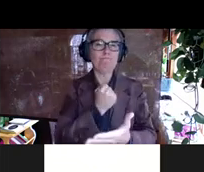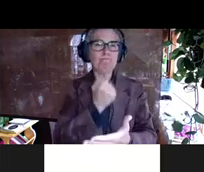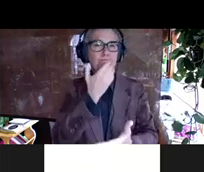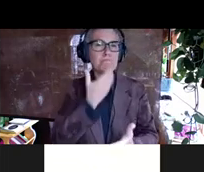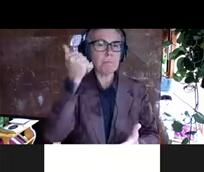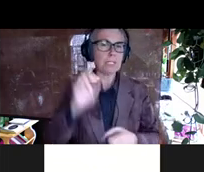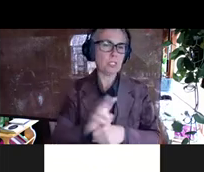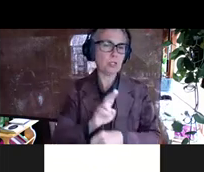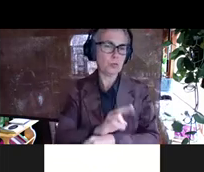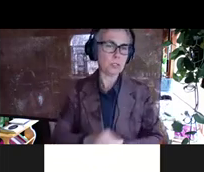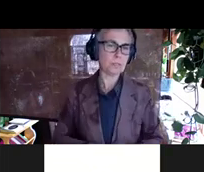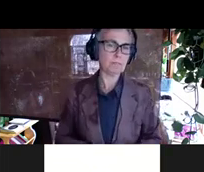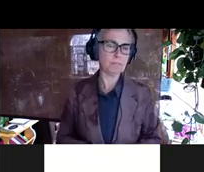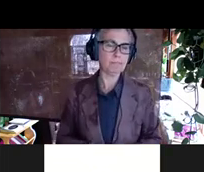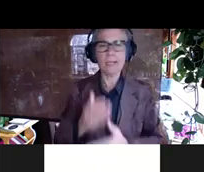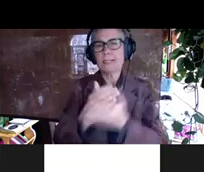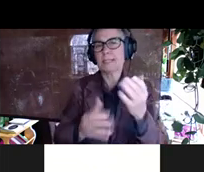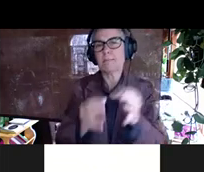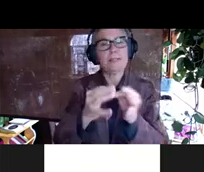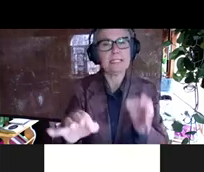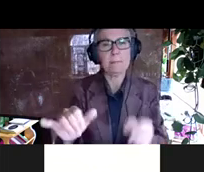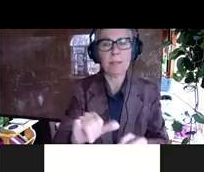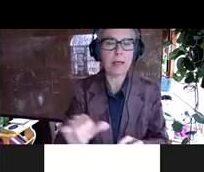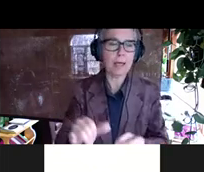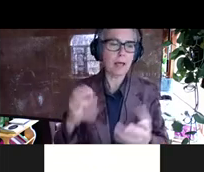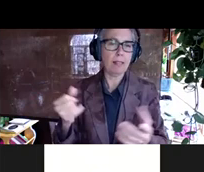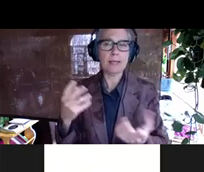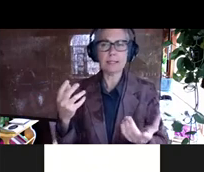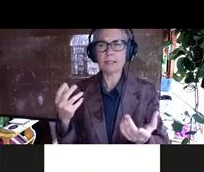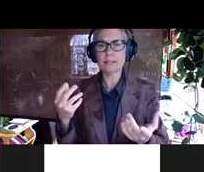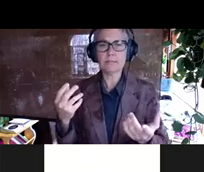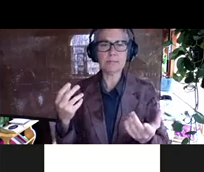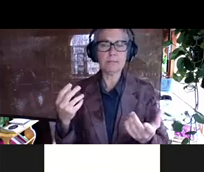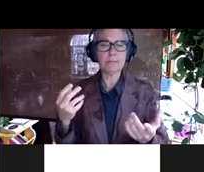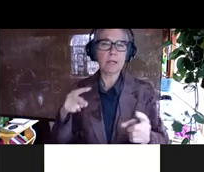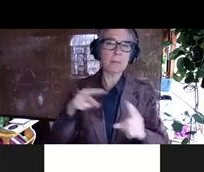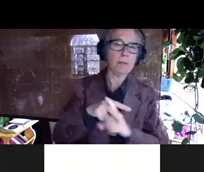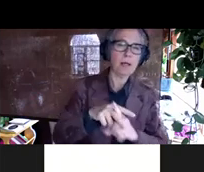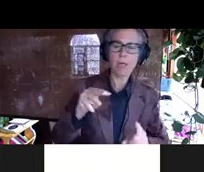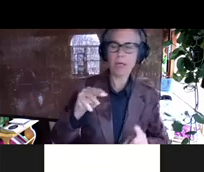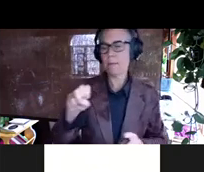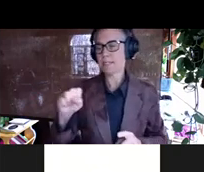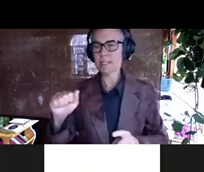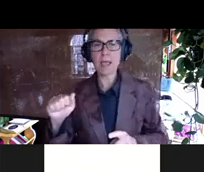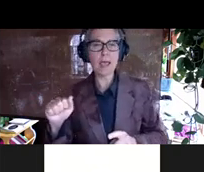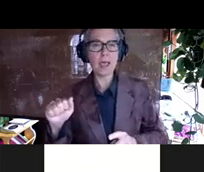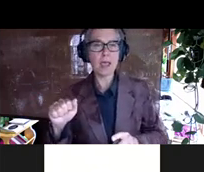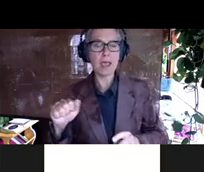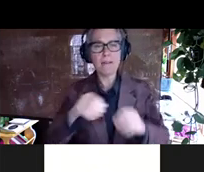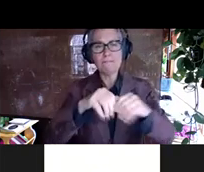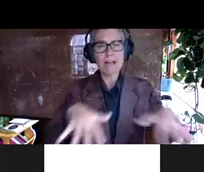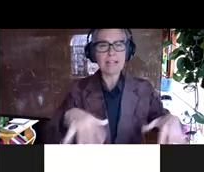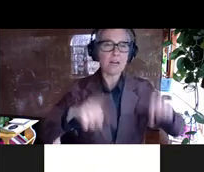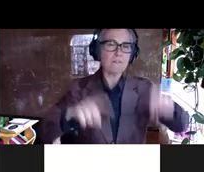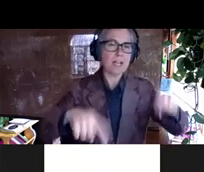And some of that is as simple as like, you know, let's plug our, our MSA of like our, our phylogenetic variants